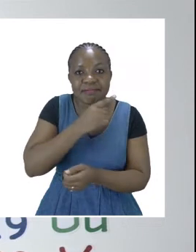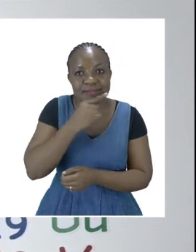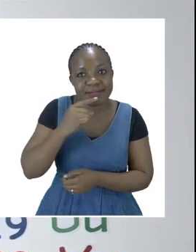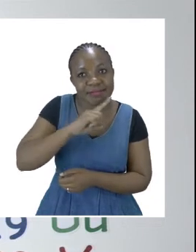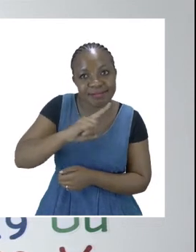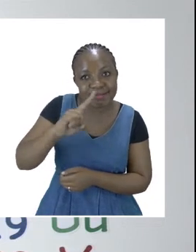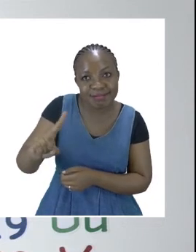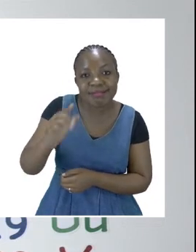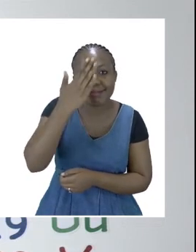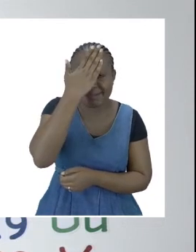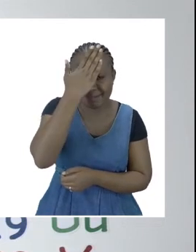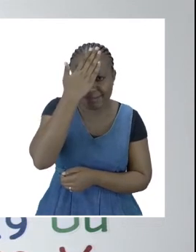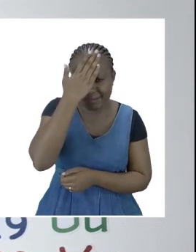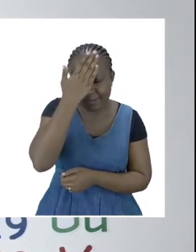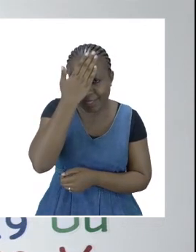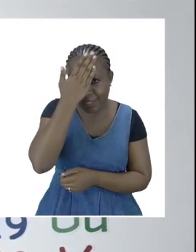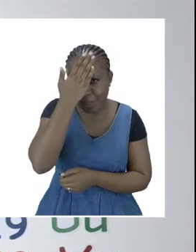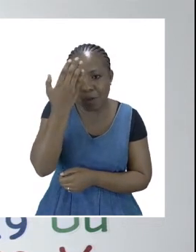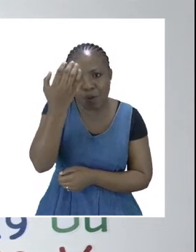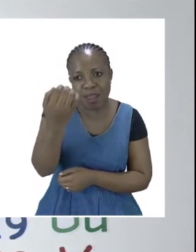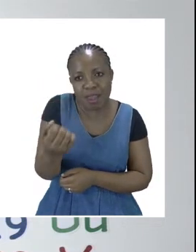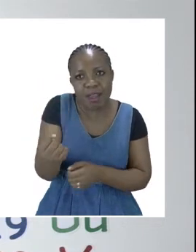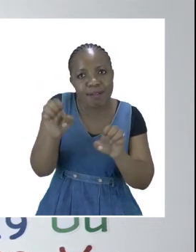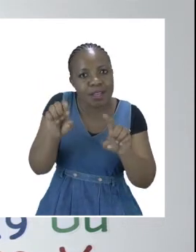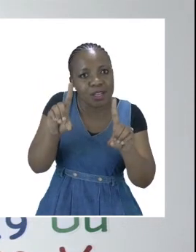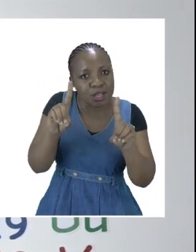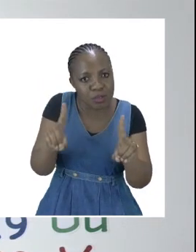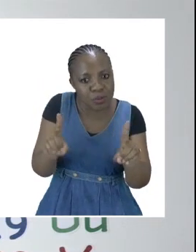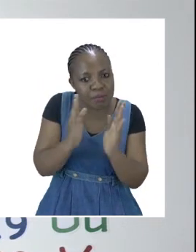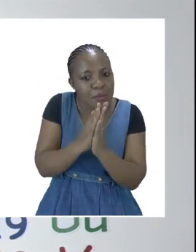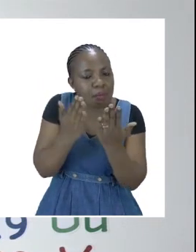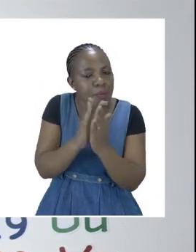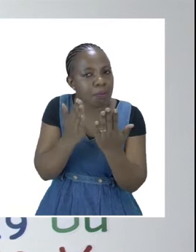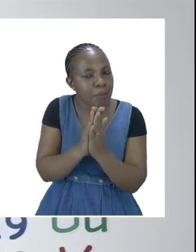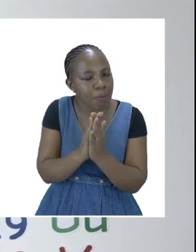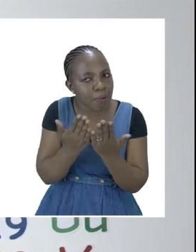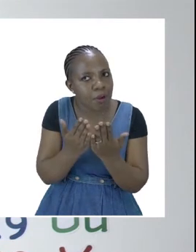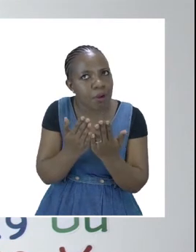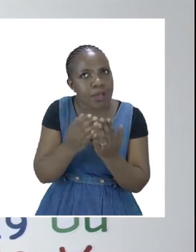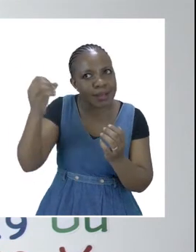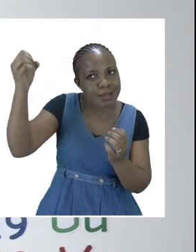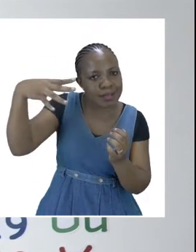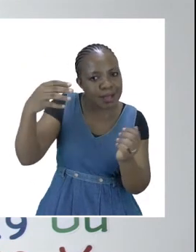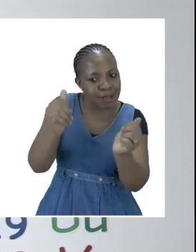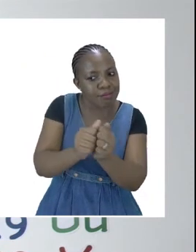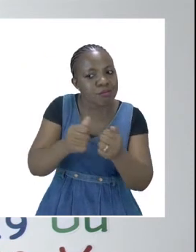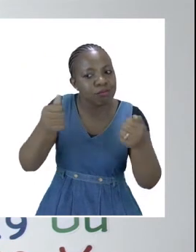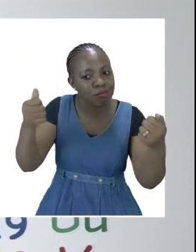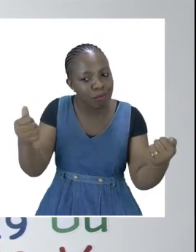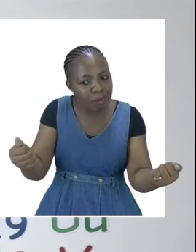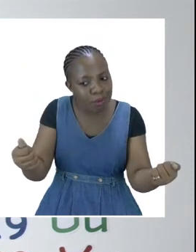education booklet in our daily newspaper street sales or at your school